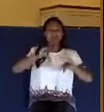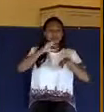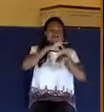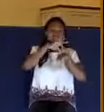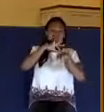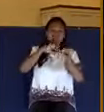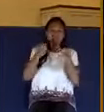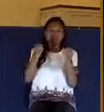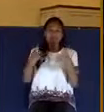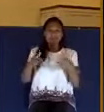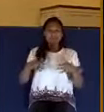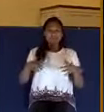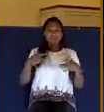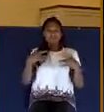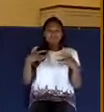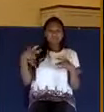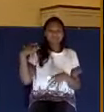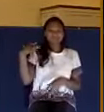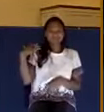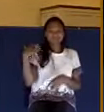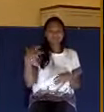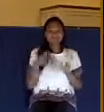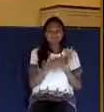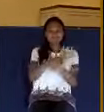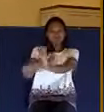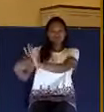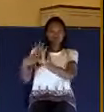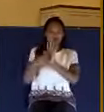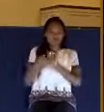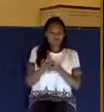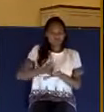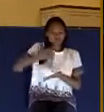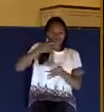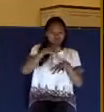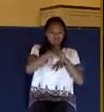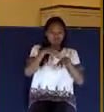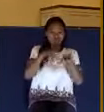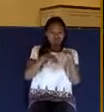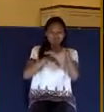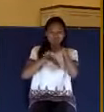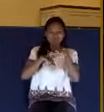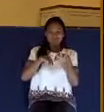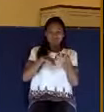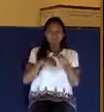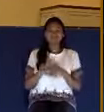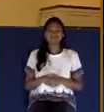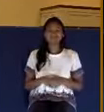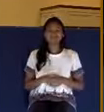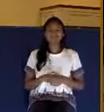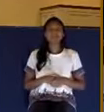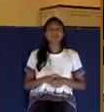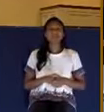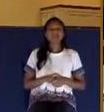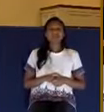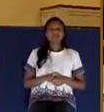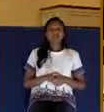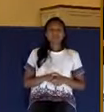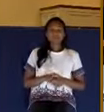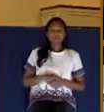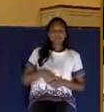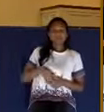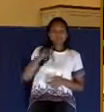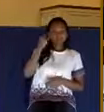their fingers, kind of, you know, to show off, just like people do today. It was part of the church. So here he comes in. He's got